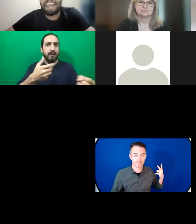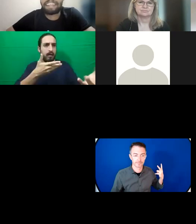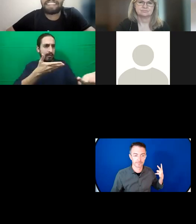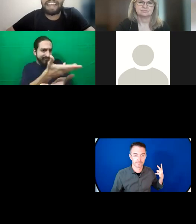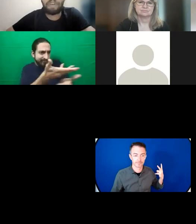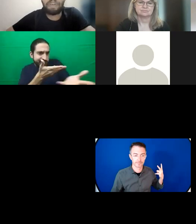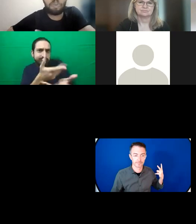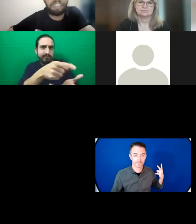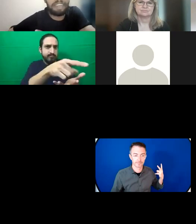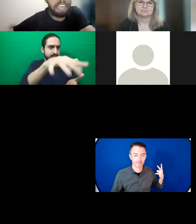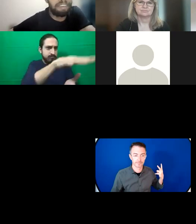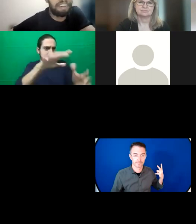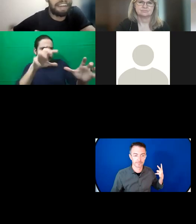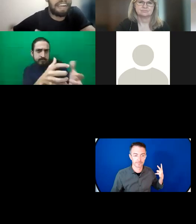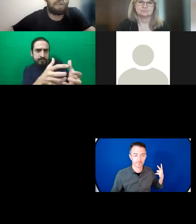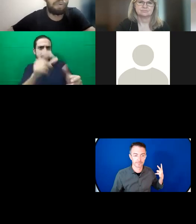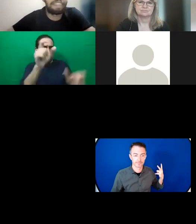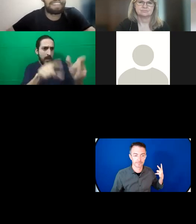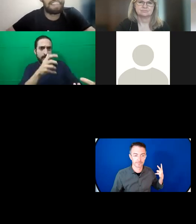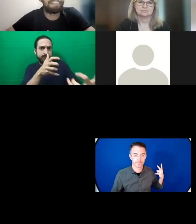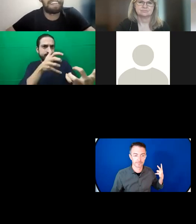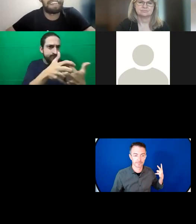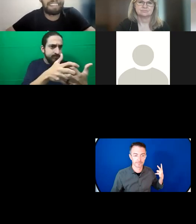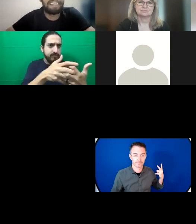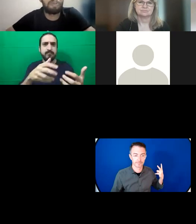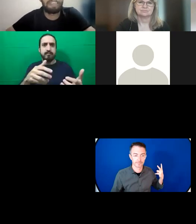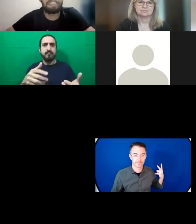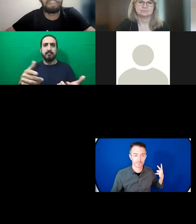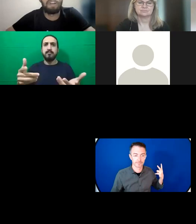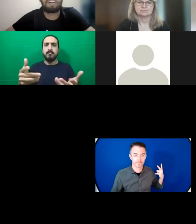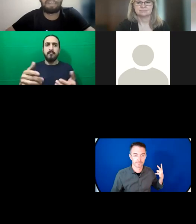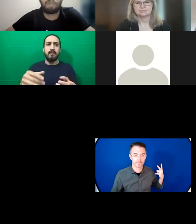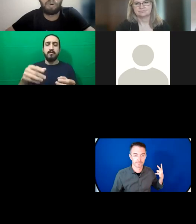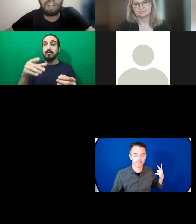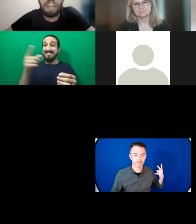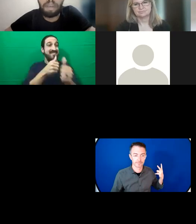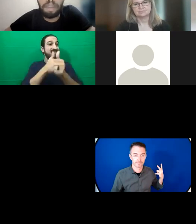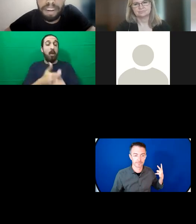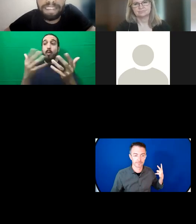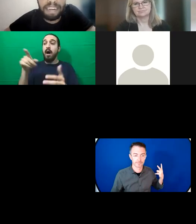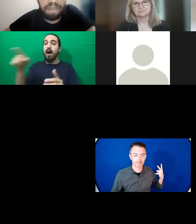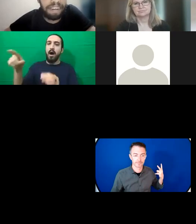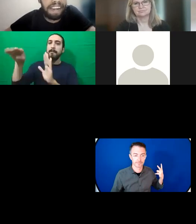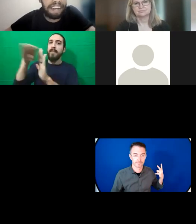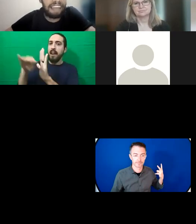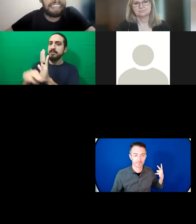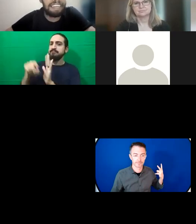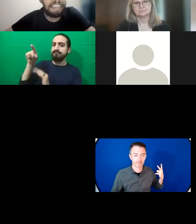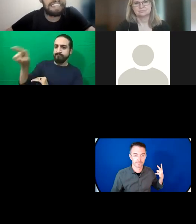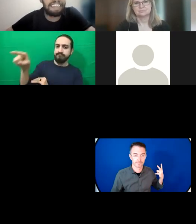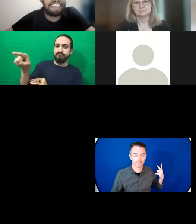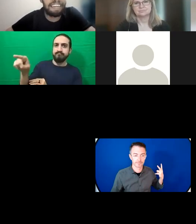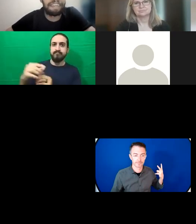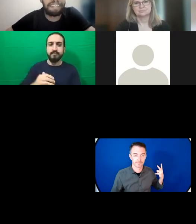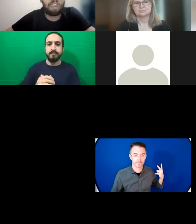act in accordance with the reliable and up to date scientific result to achieve the long-term goal of the Paris agreement and other